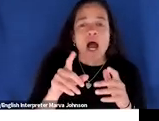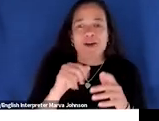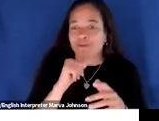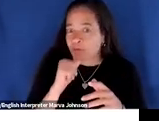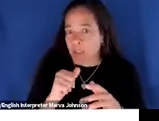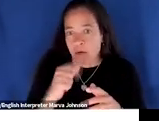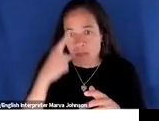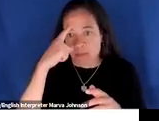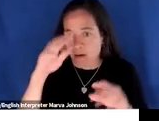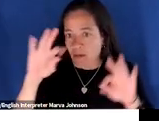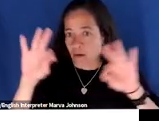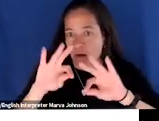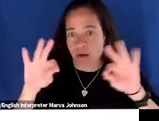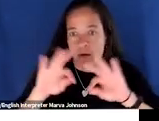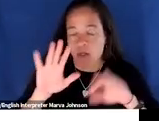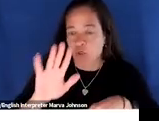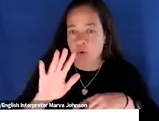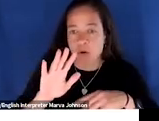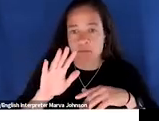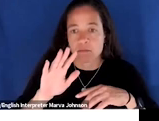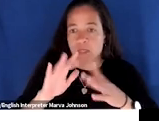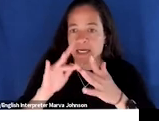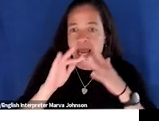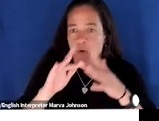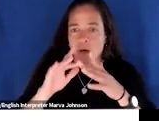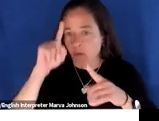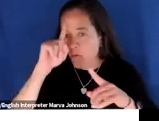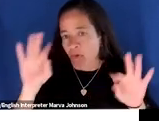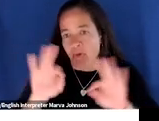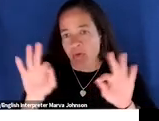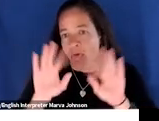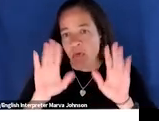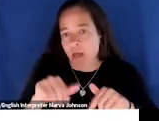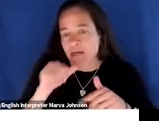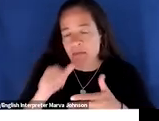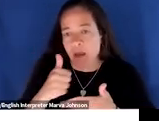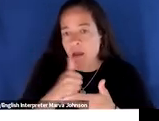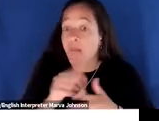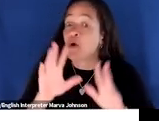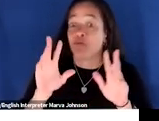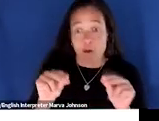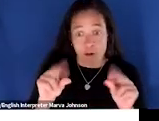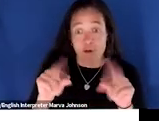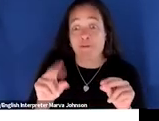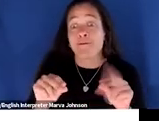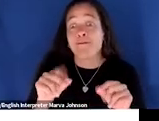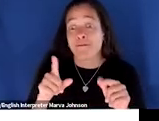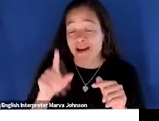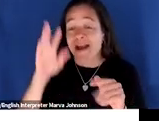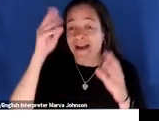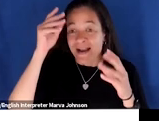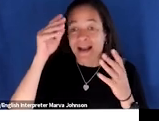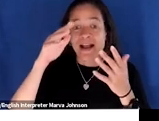power of your network when it comes to thinking through climate action um what is your